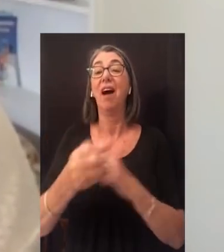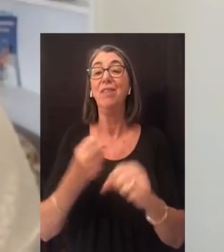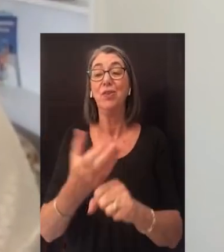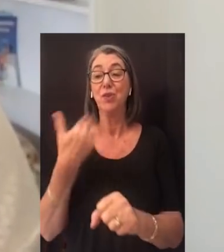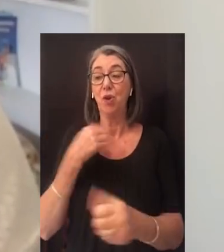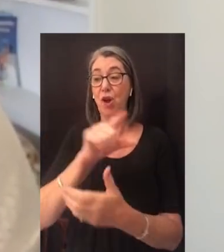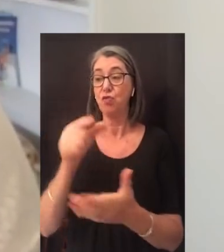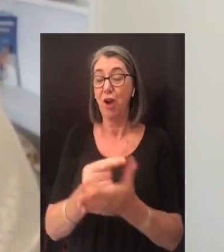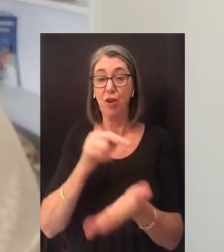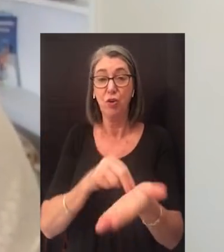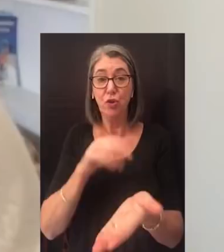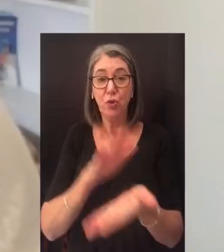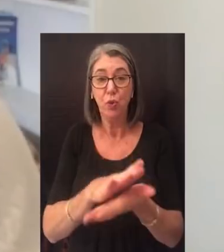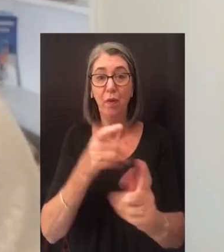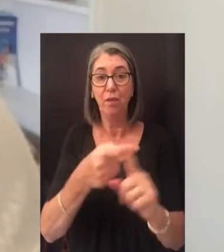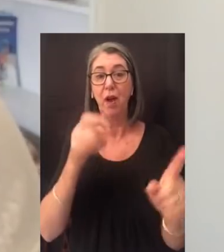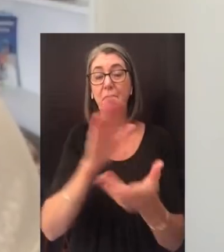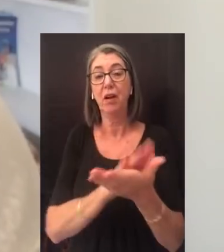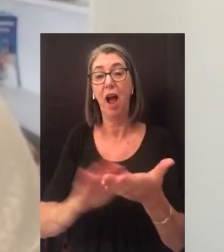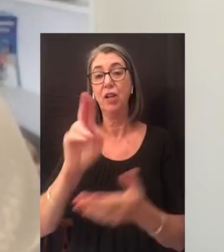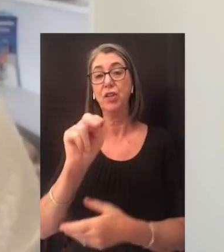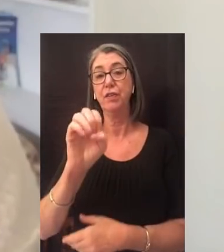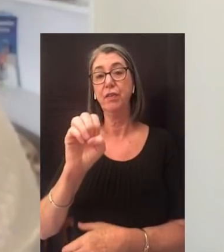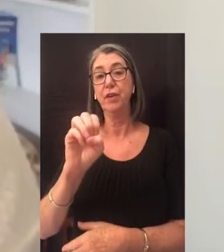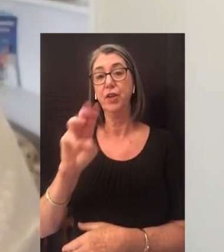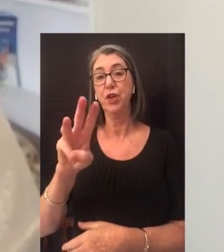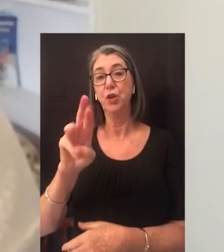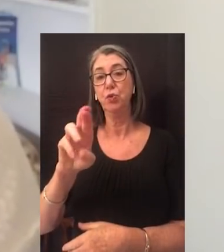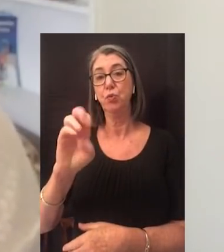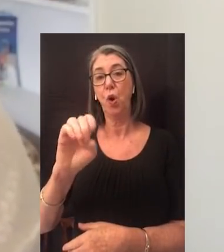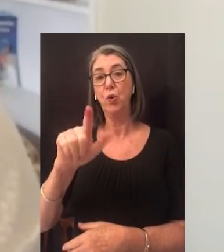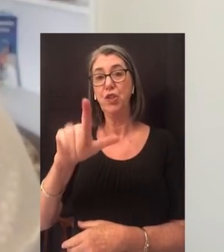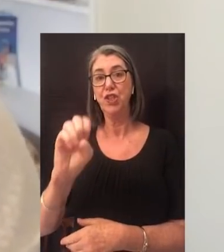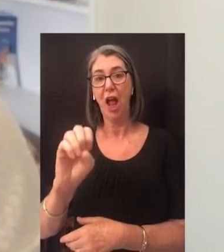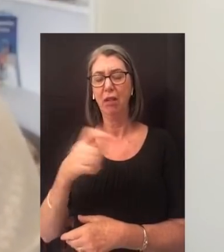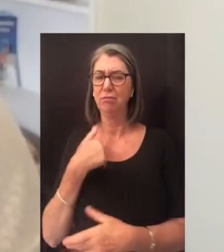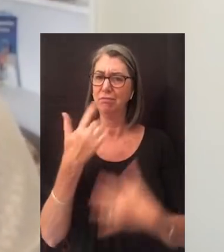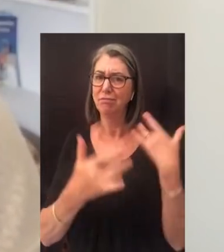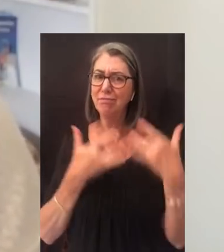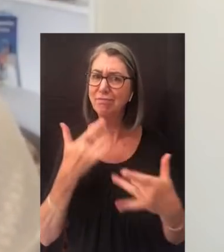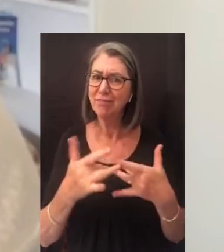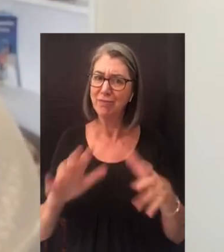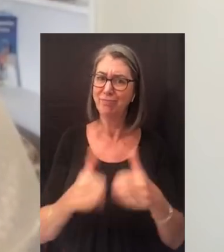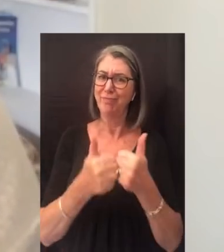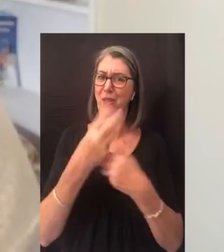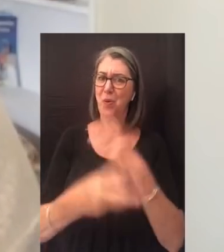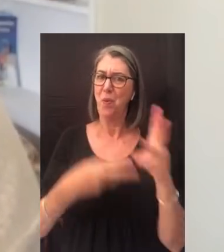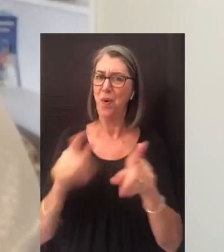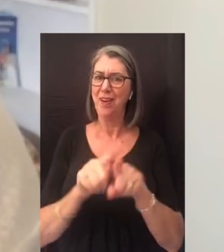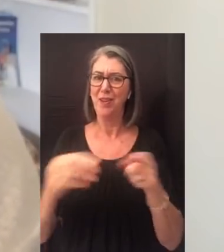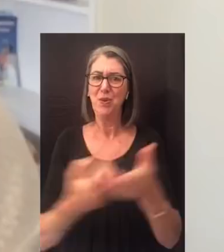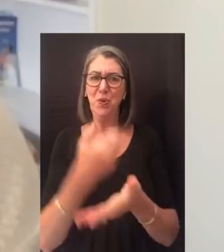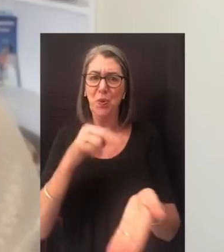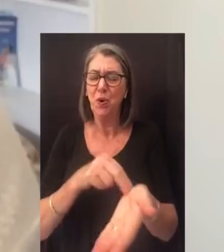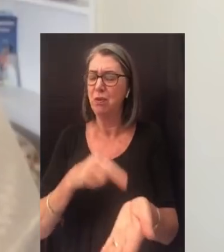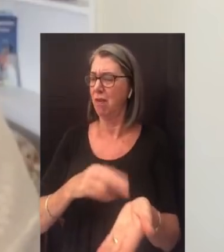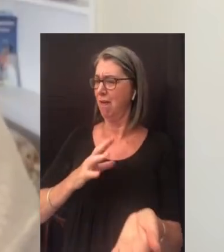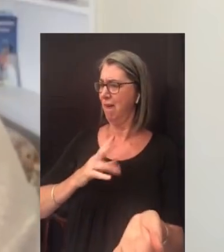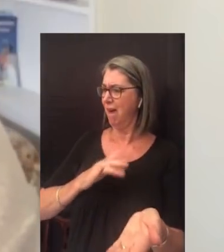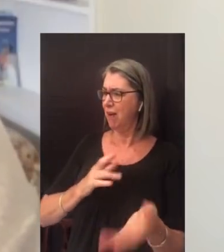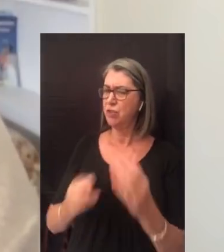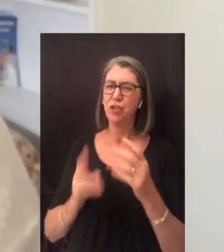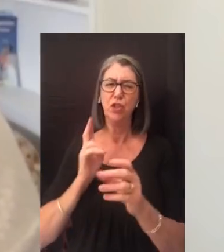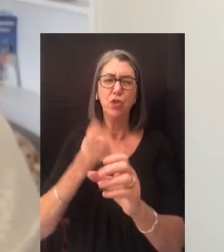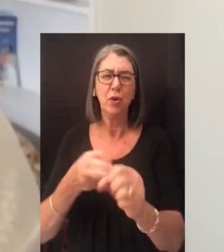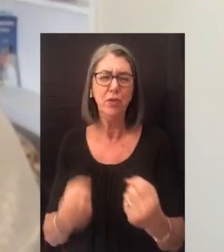school five years ago from the College of New Rochelle, I was excited to take on the world as a new nurse. I felt privileged to join the ranks of